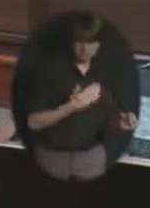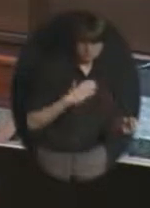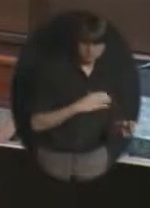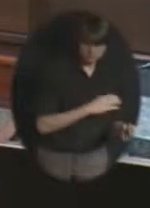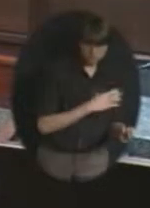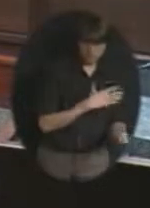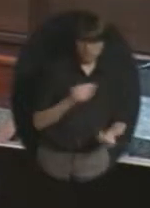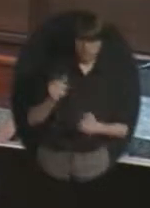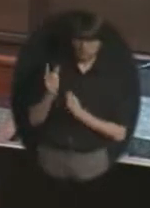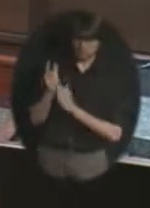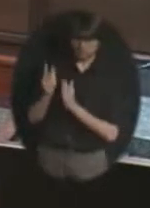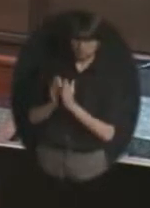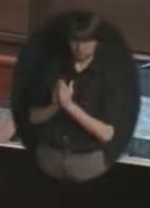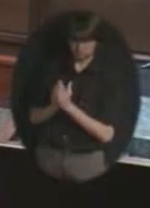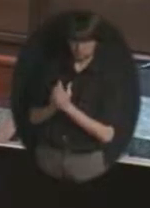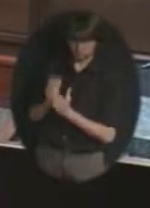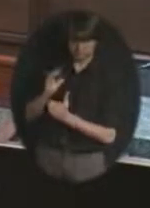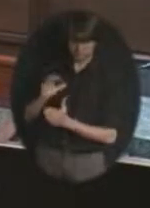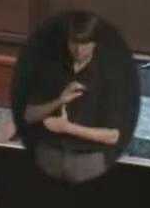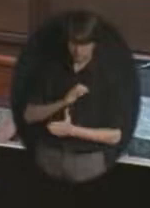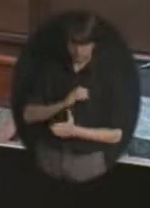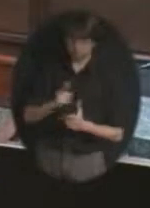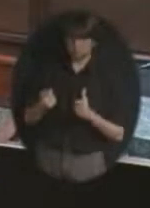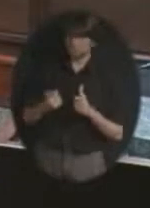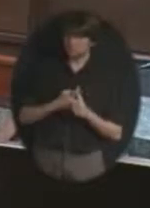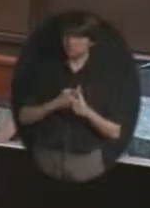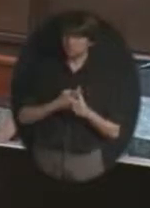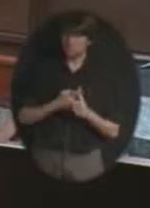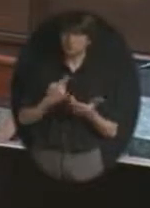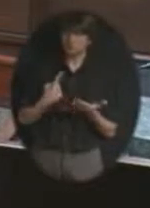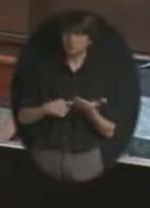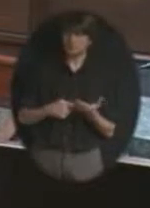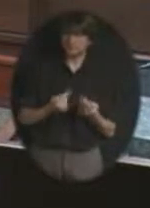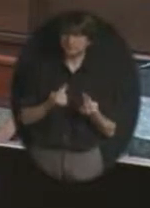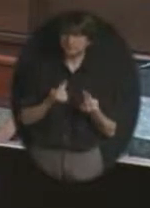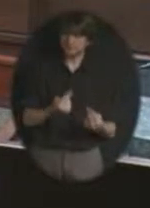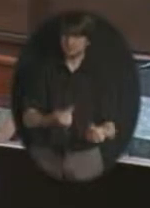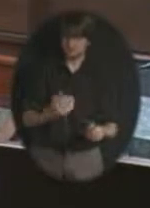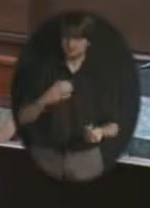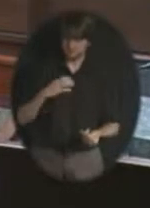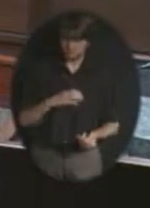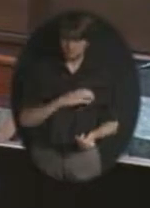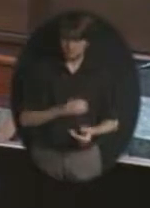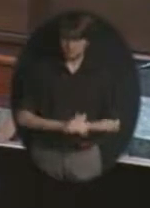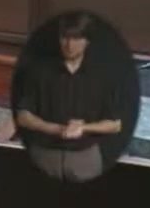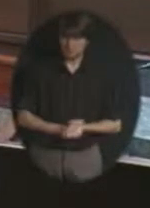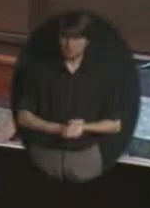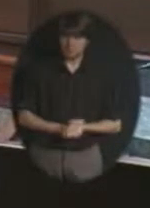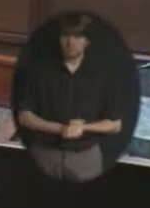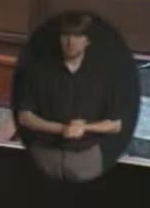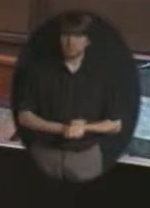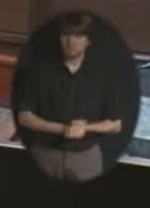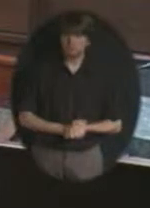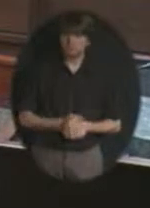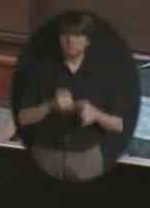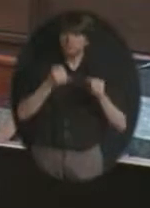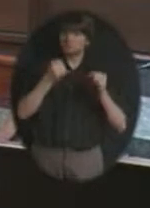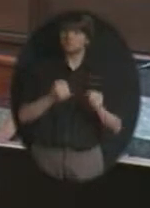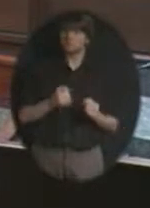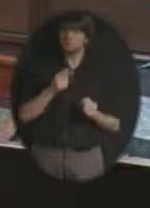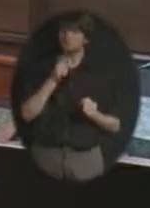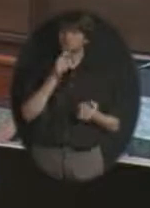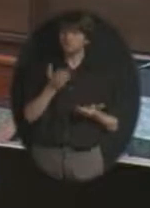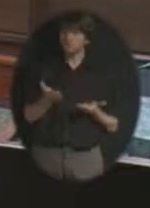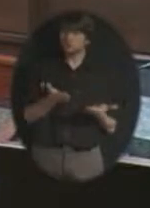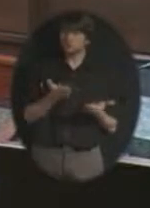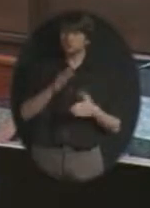The first thing we will do is tackle the nominating committee. That individual would have to go to Topeka on